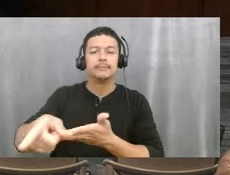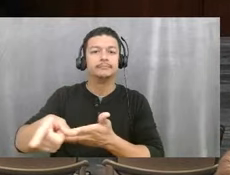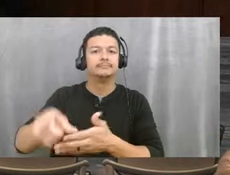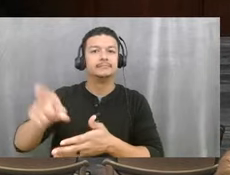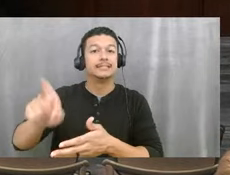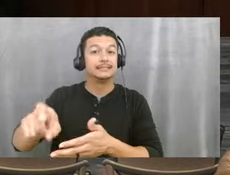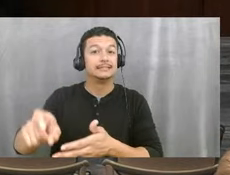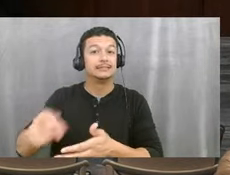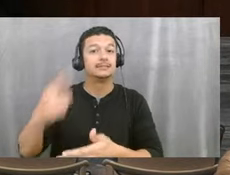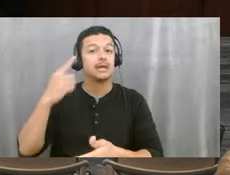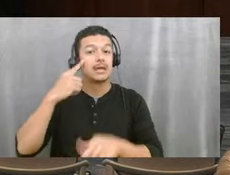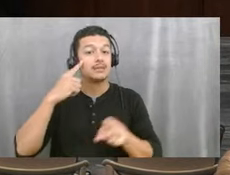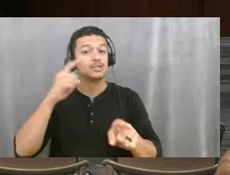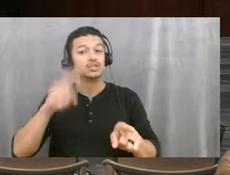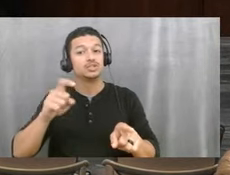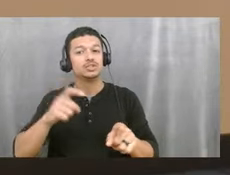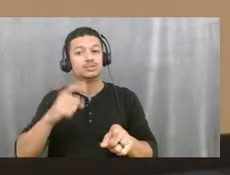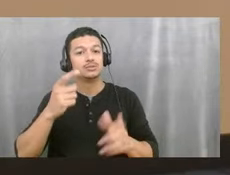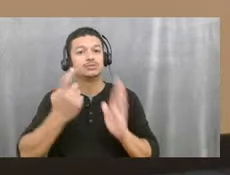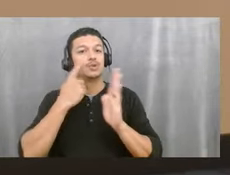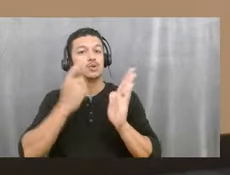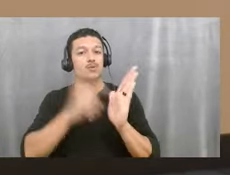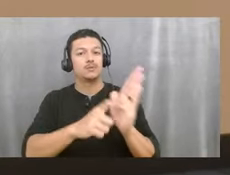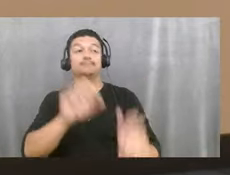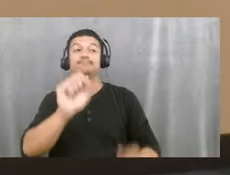needs to be recognized for that. Absolutely. Definitely.